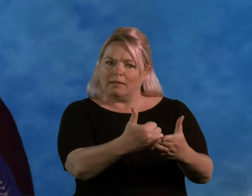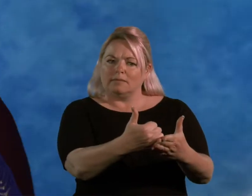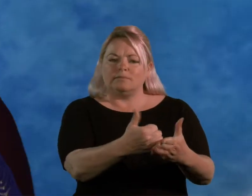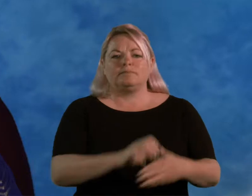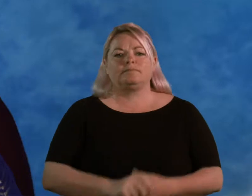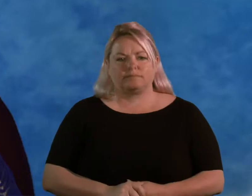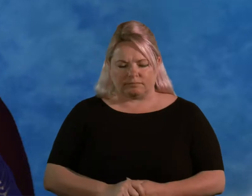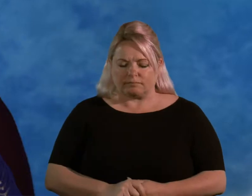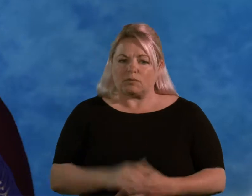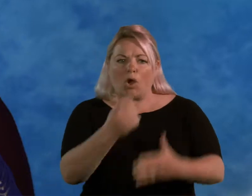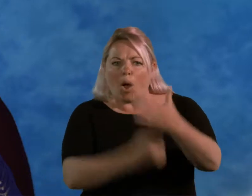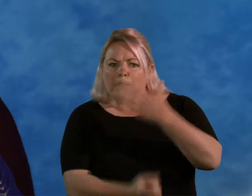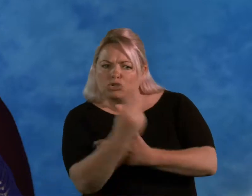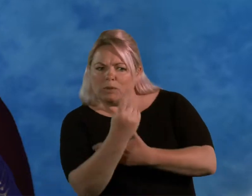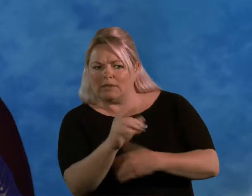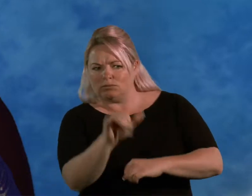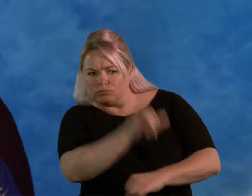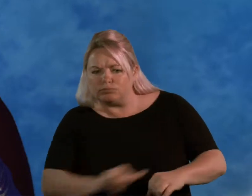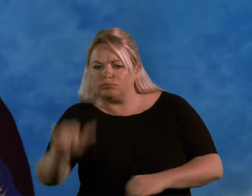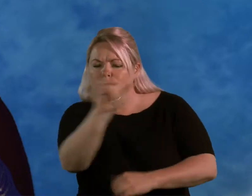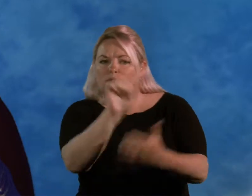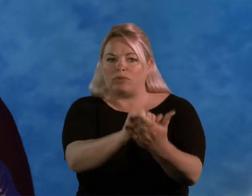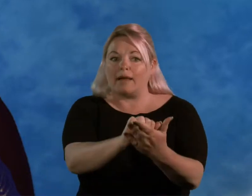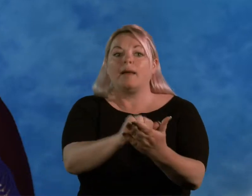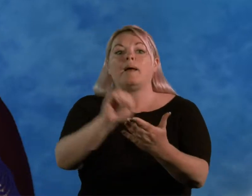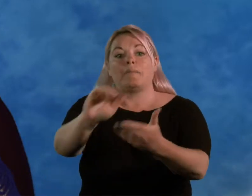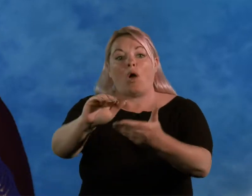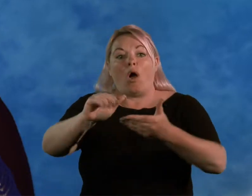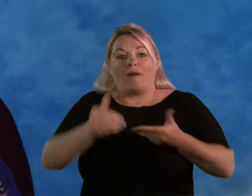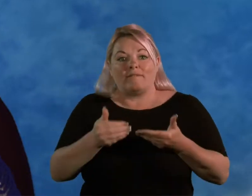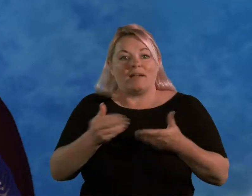right opportunity for me? And they actually offered me a cochlear implant.